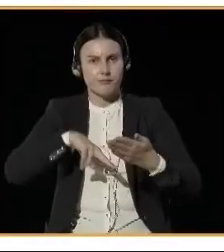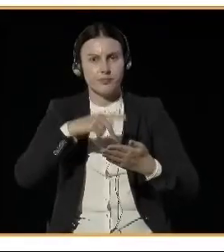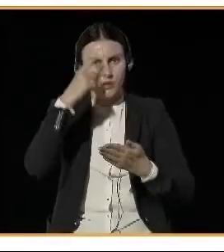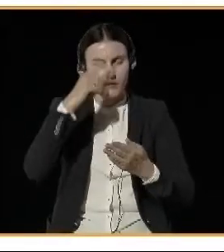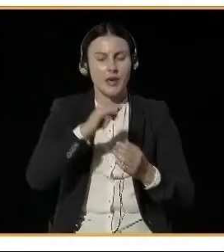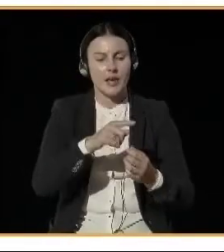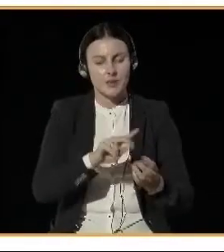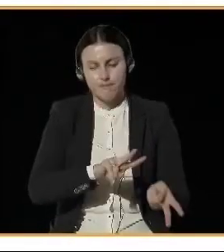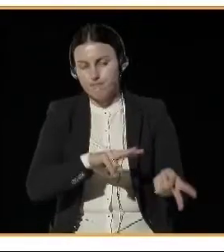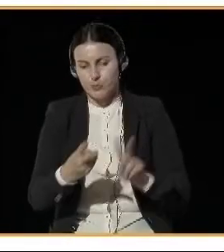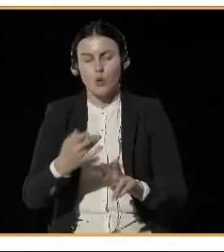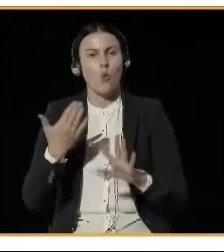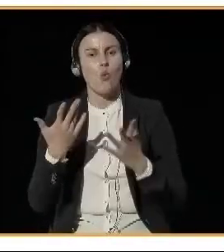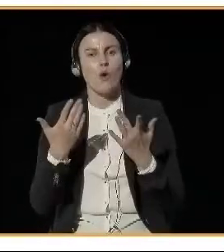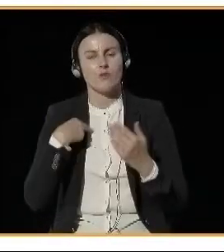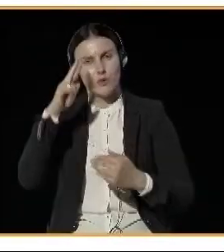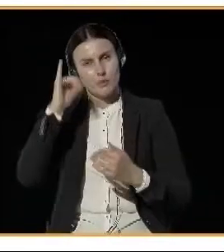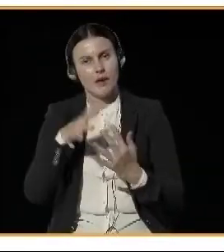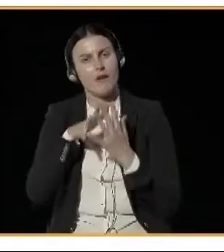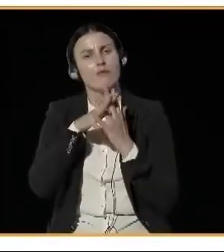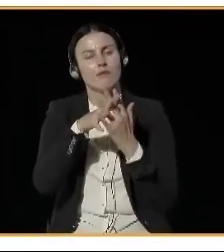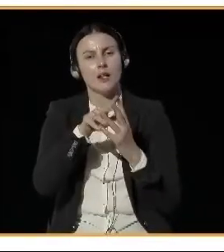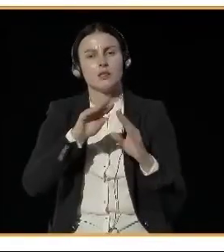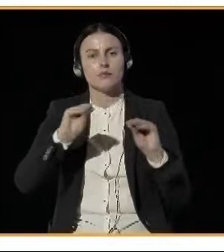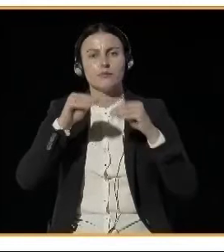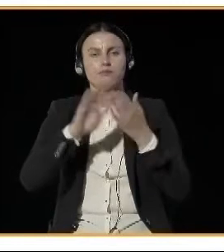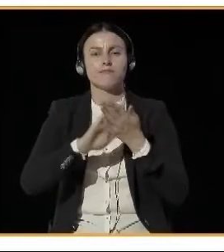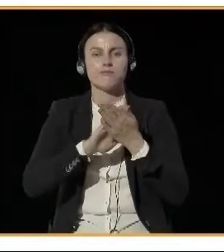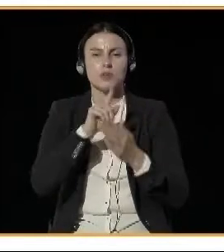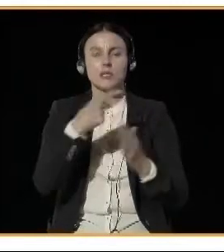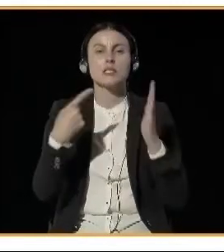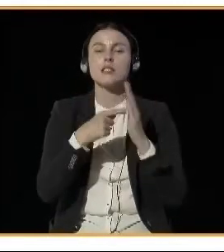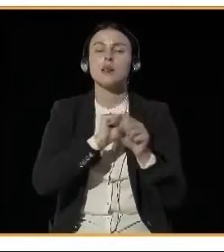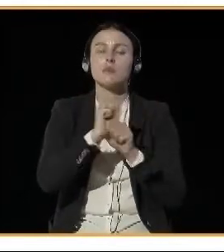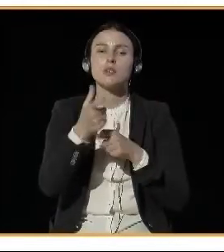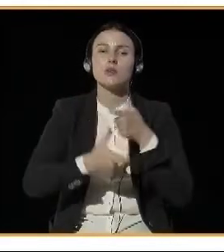is to identify relevant abatement measures and estimate the effect of different measures.